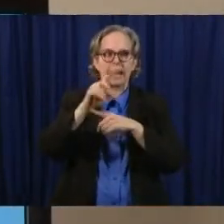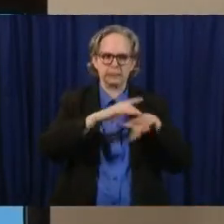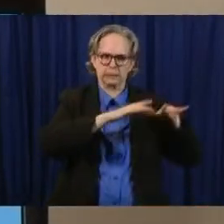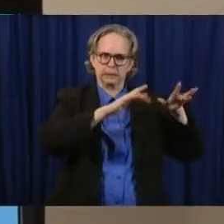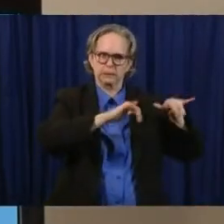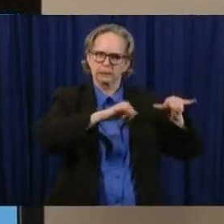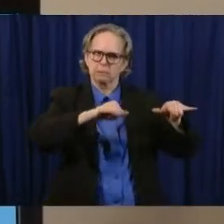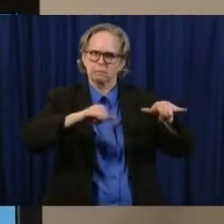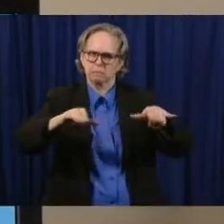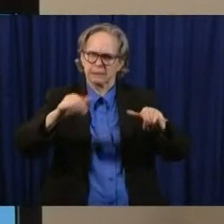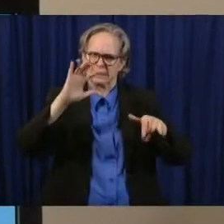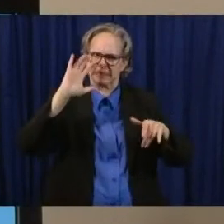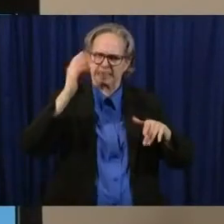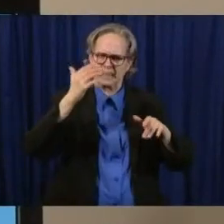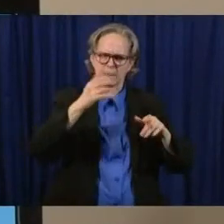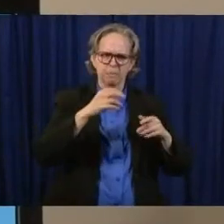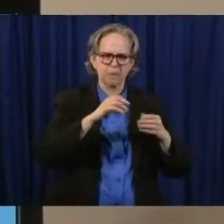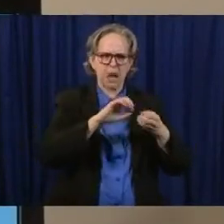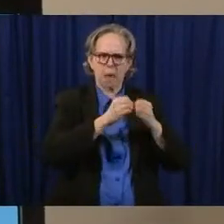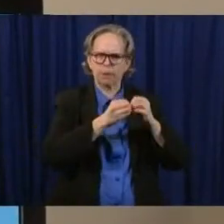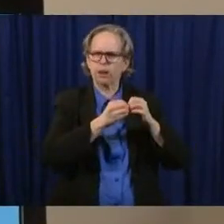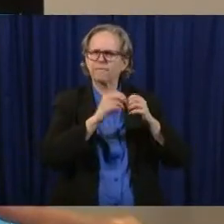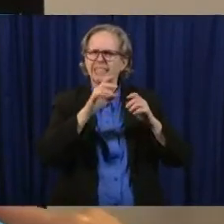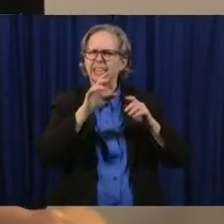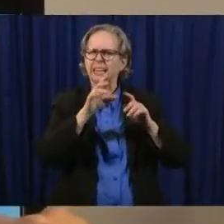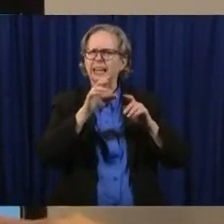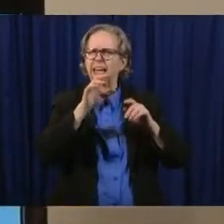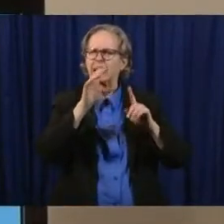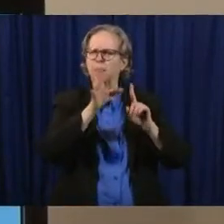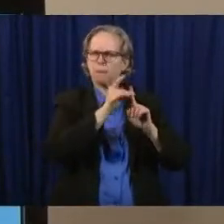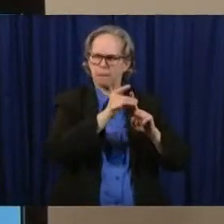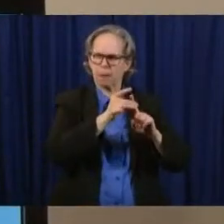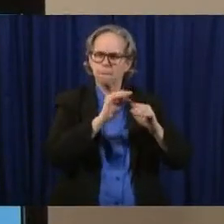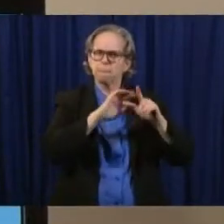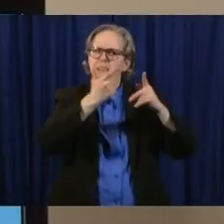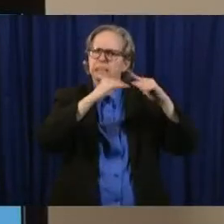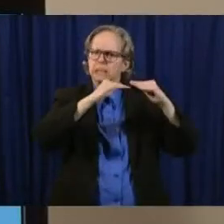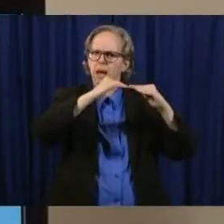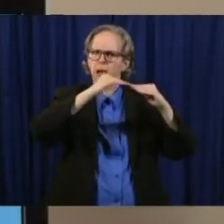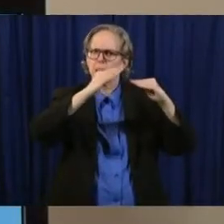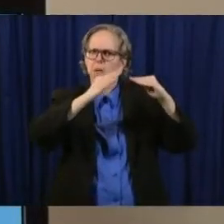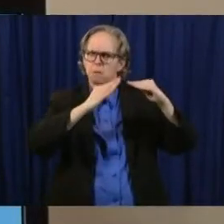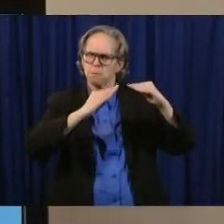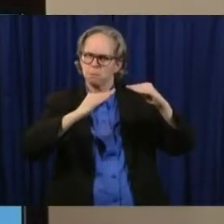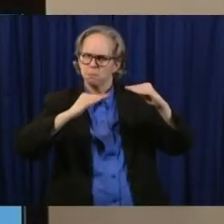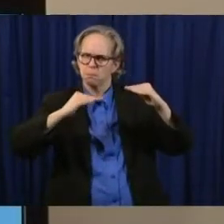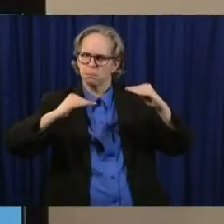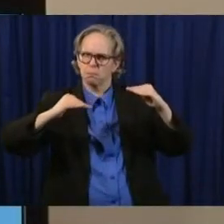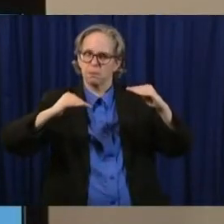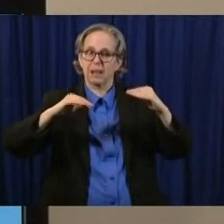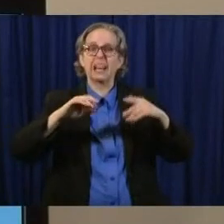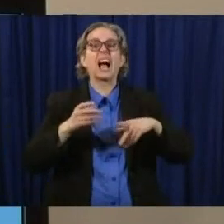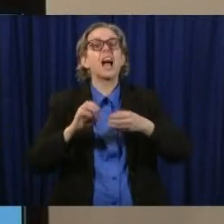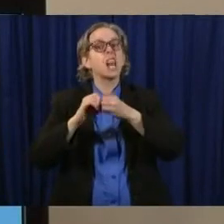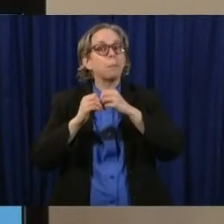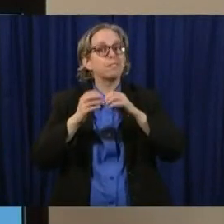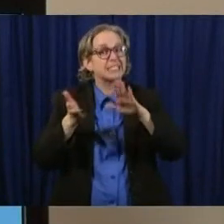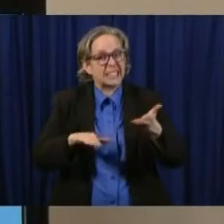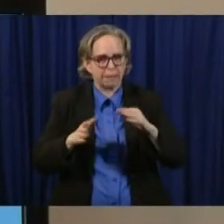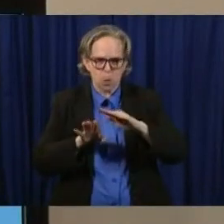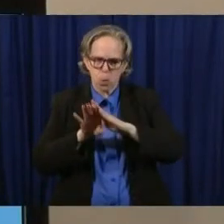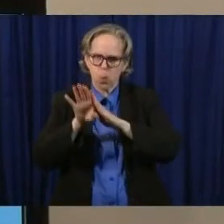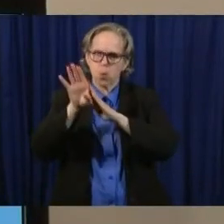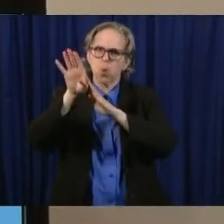cases going slightly up but again mostly plateaued our deaths have increased significantly a lot of that